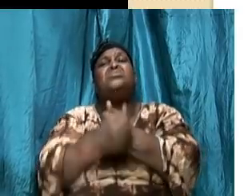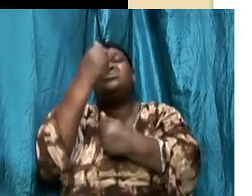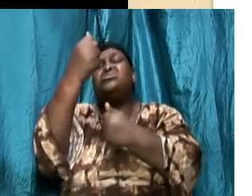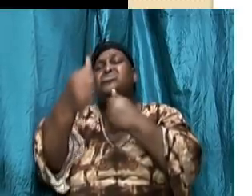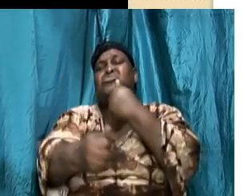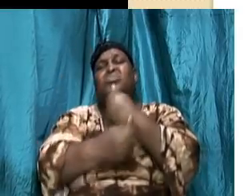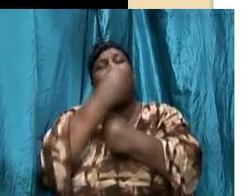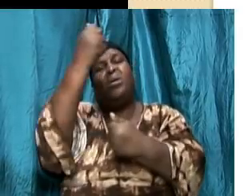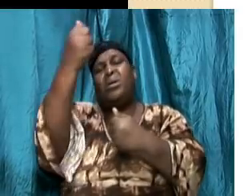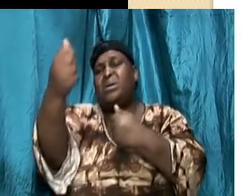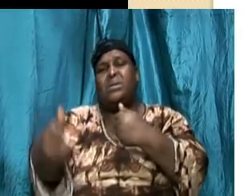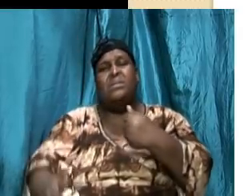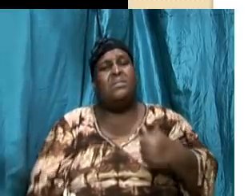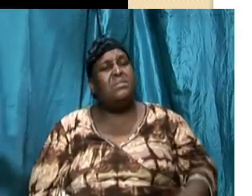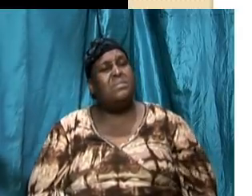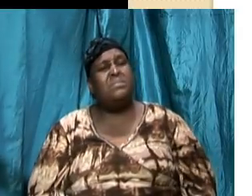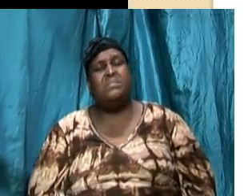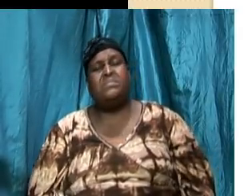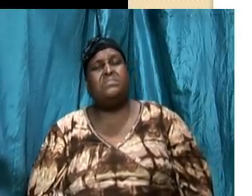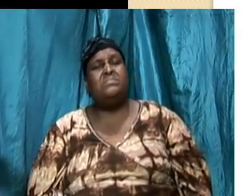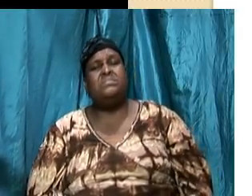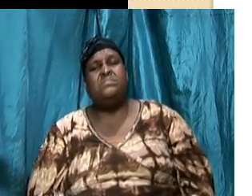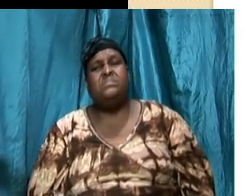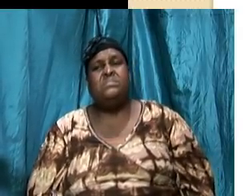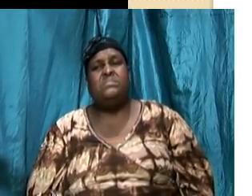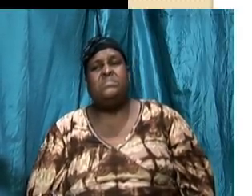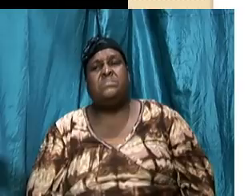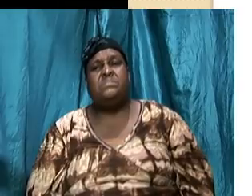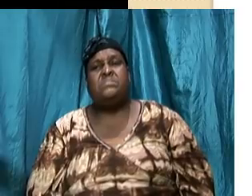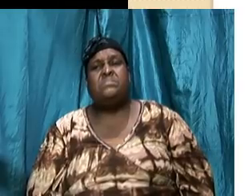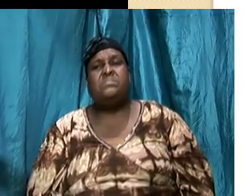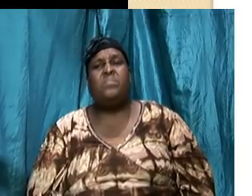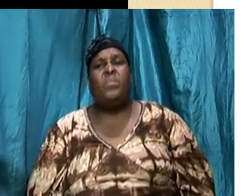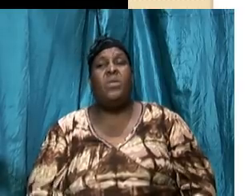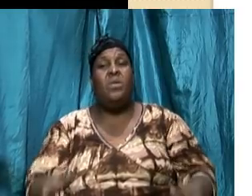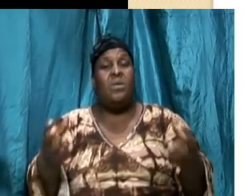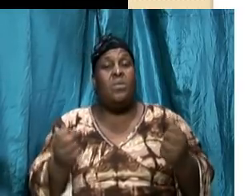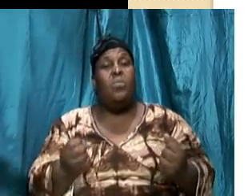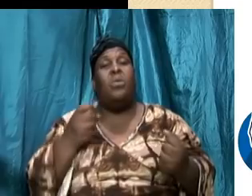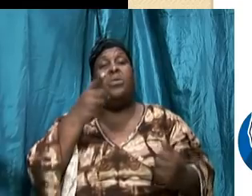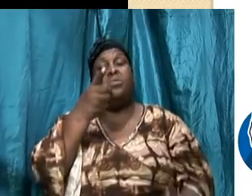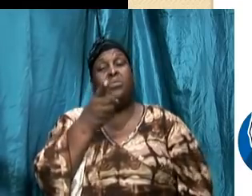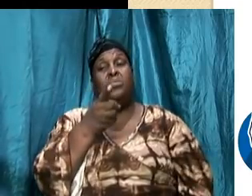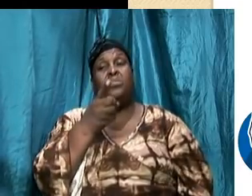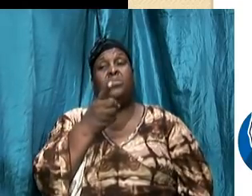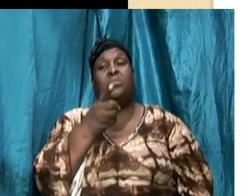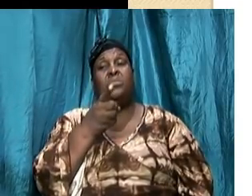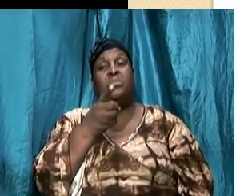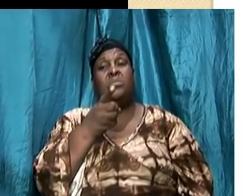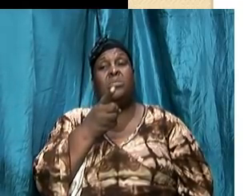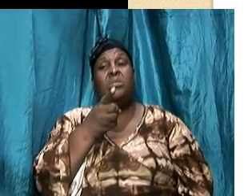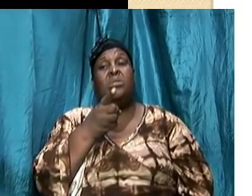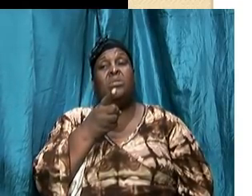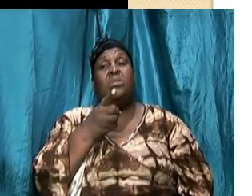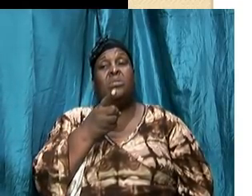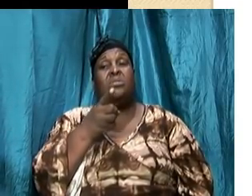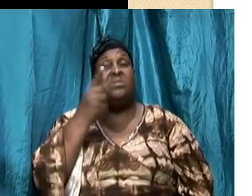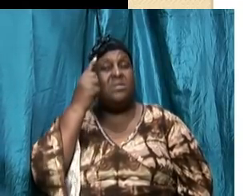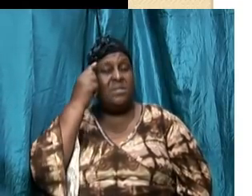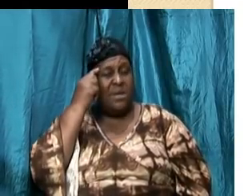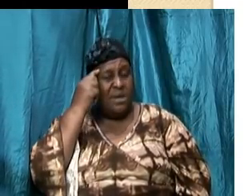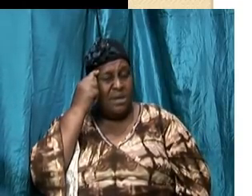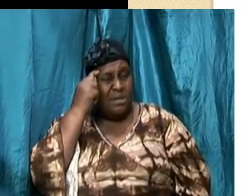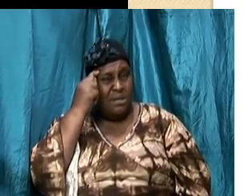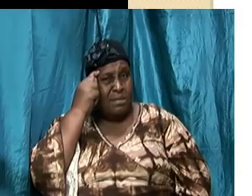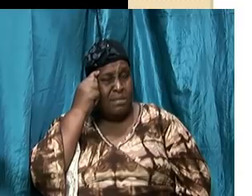penetrated I want you to bear that in mind